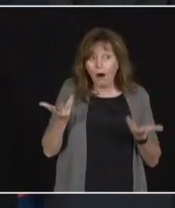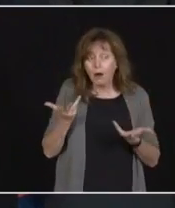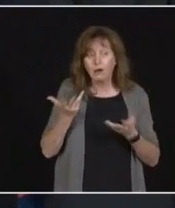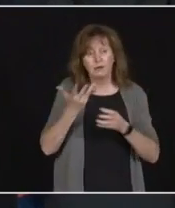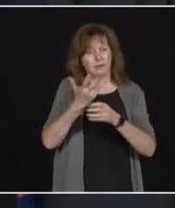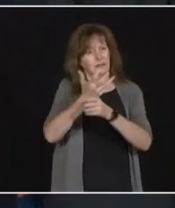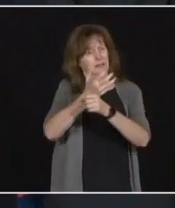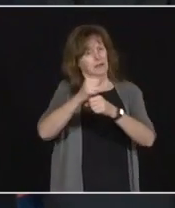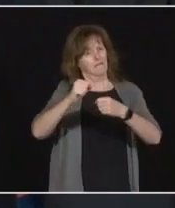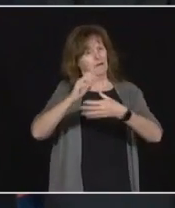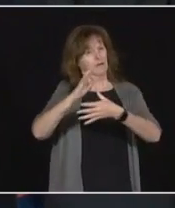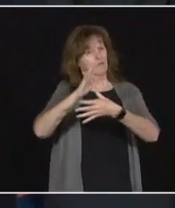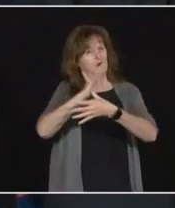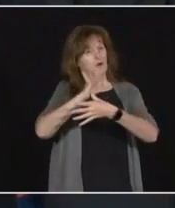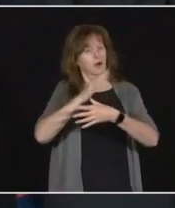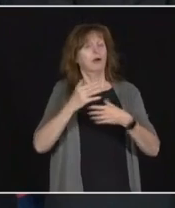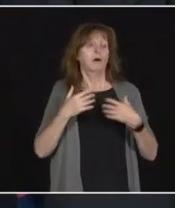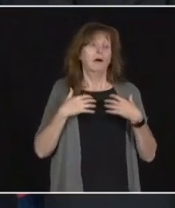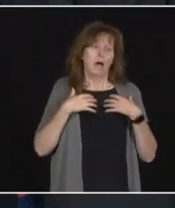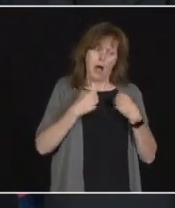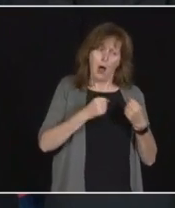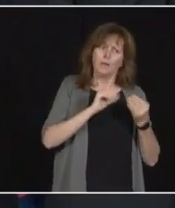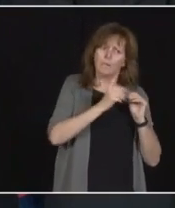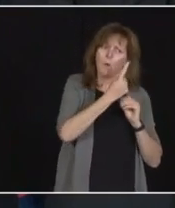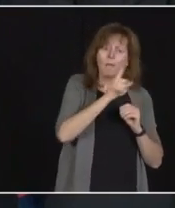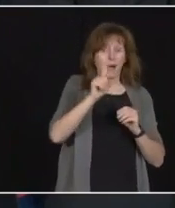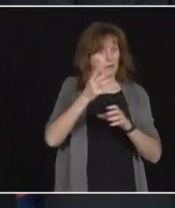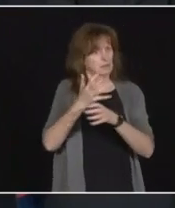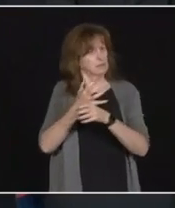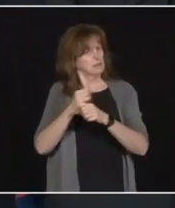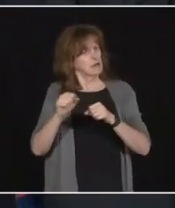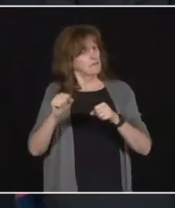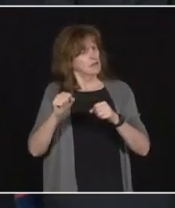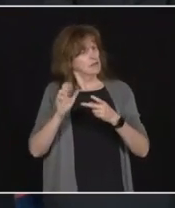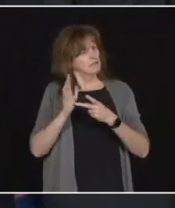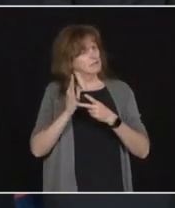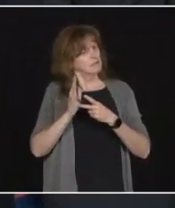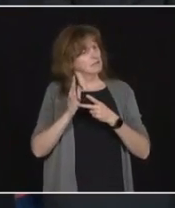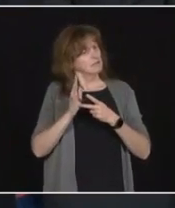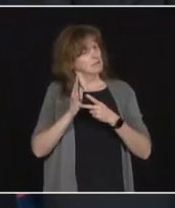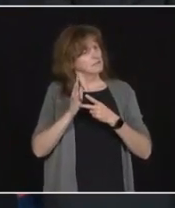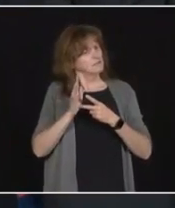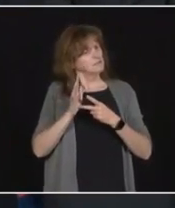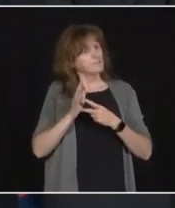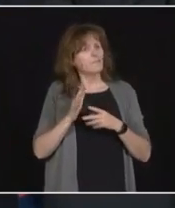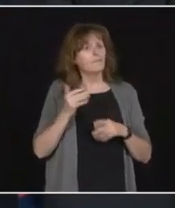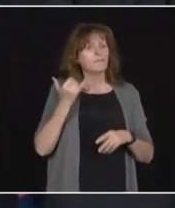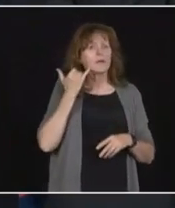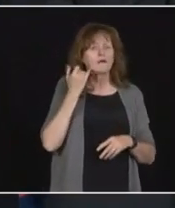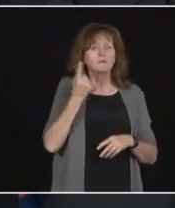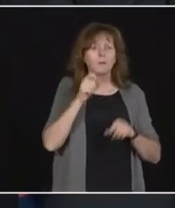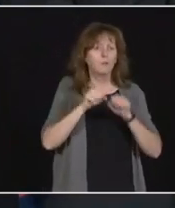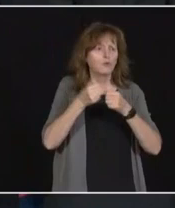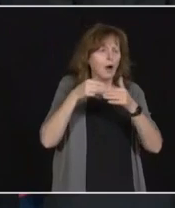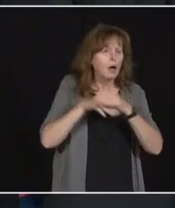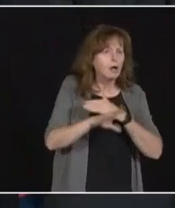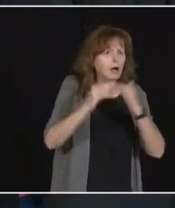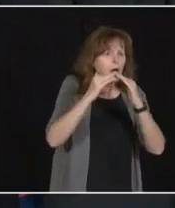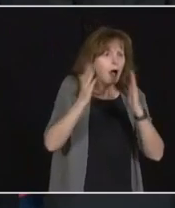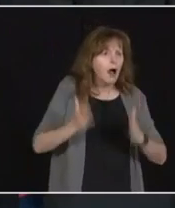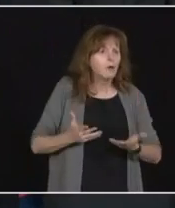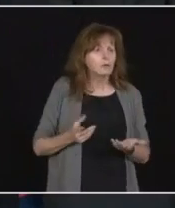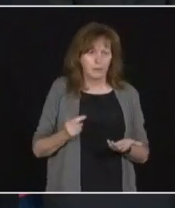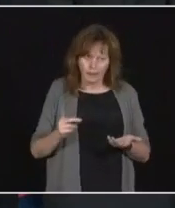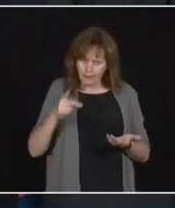health, obviously, is number one. But right behind it is safety. You have an incident, someone is breaking in your house, you want to have the police there